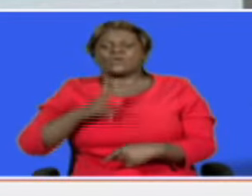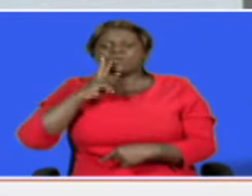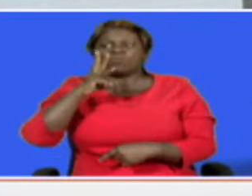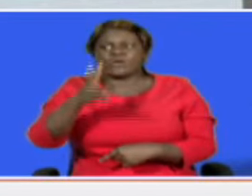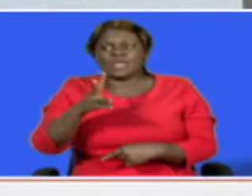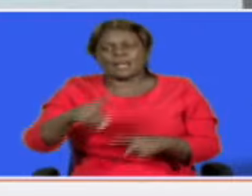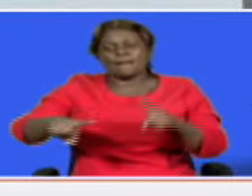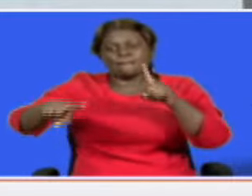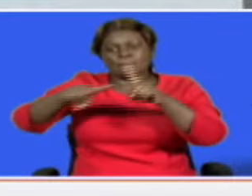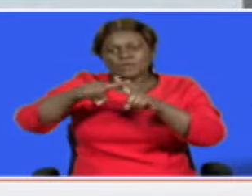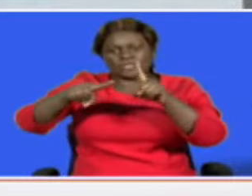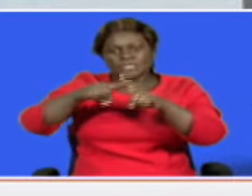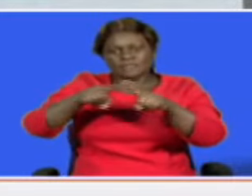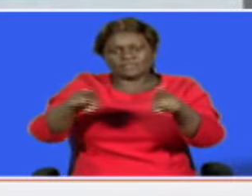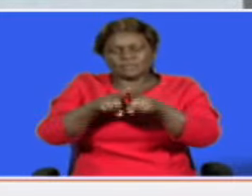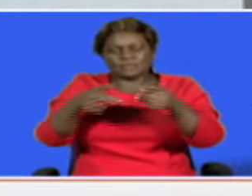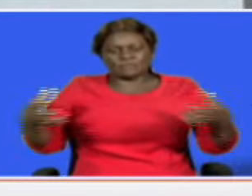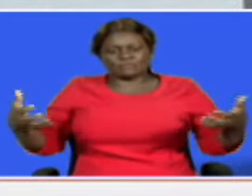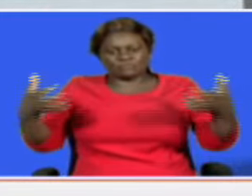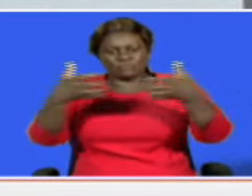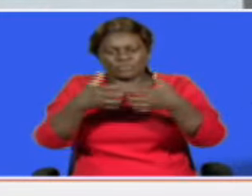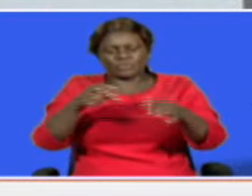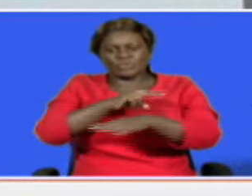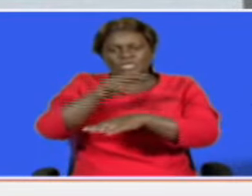more positive as a united nation